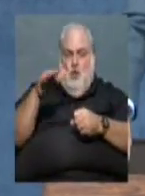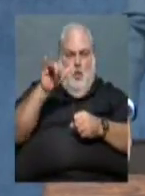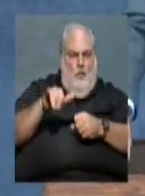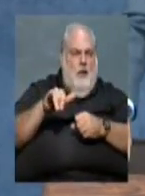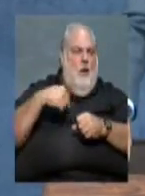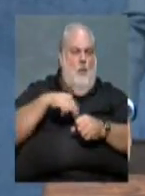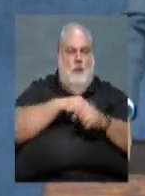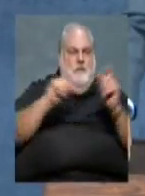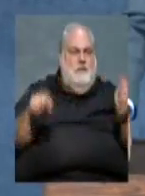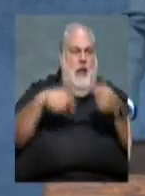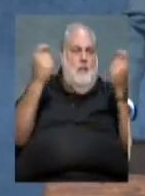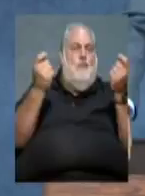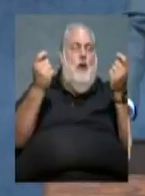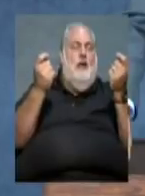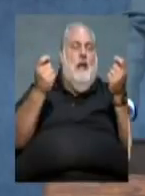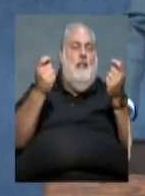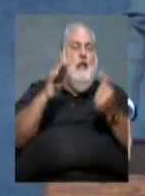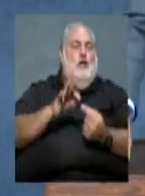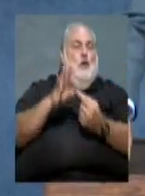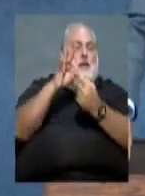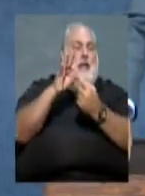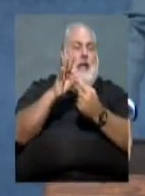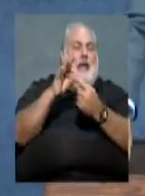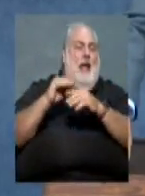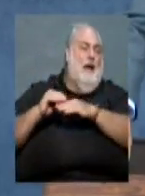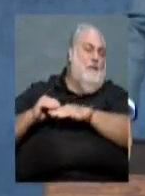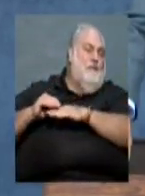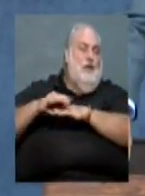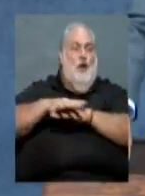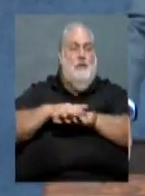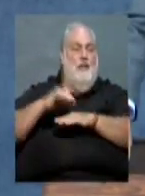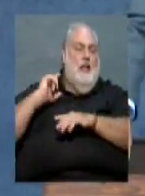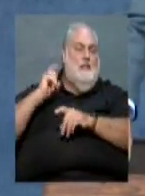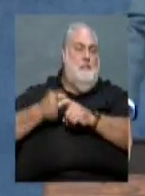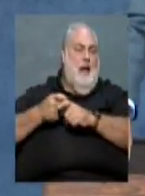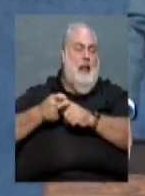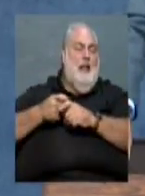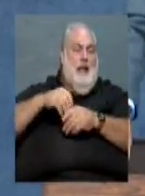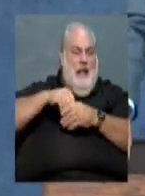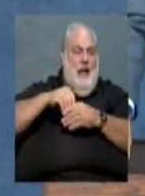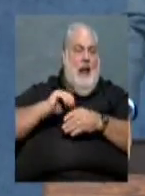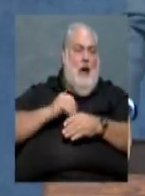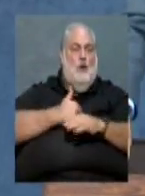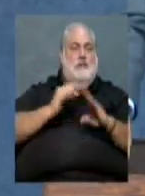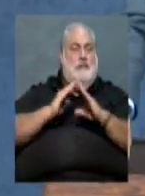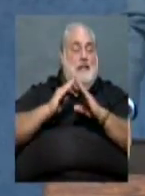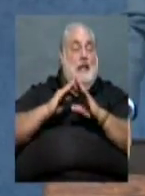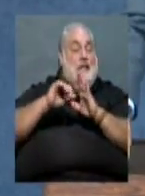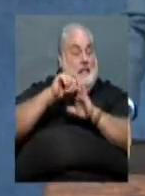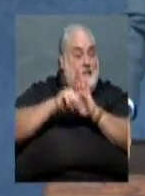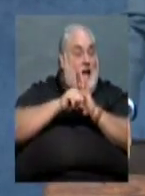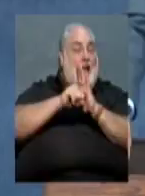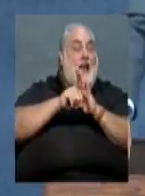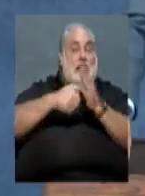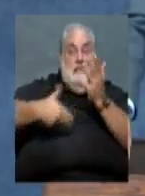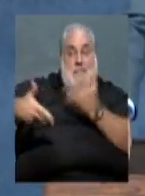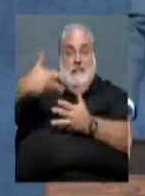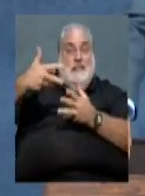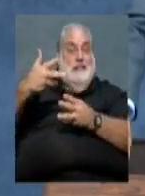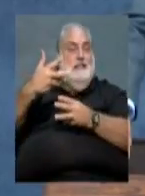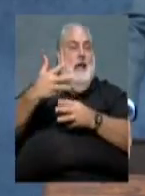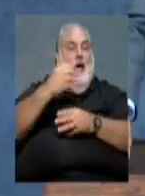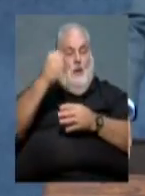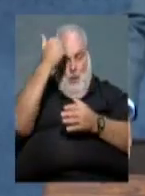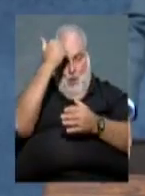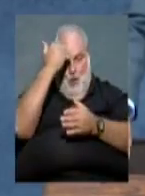the unique influence of the Hispanic cultures in our city and our state and our society and recognize that